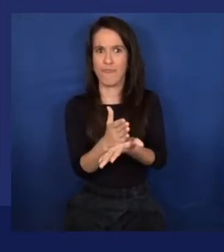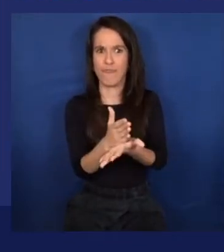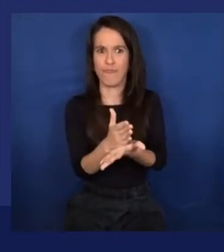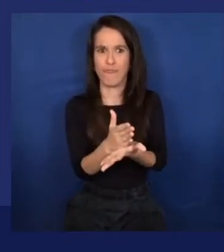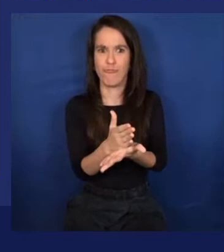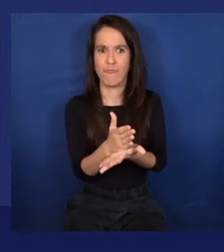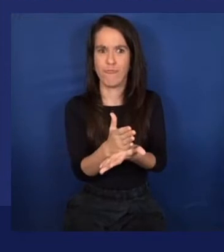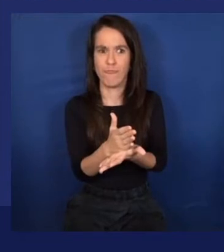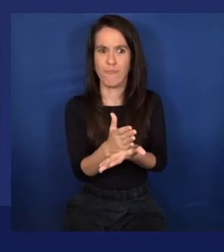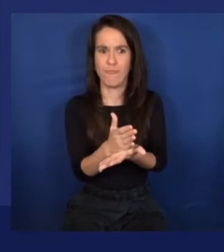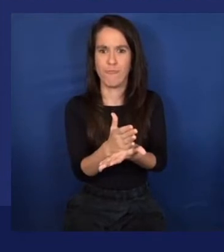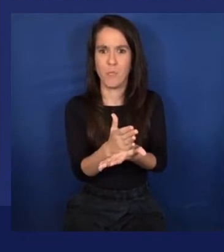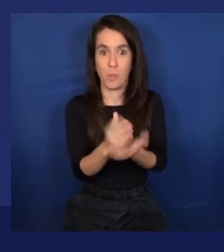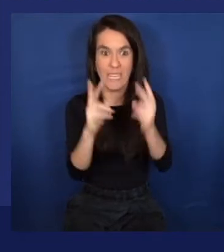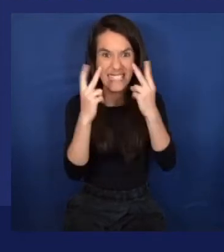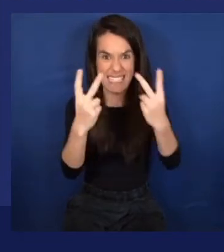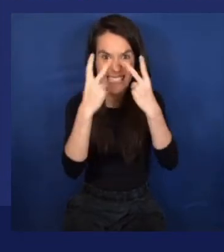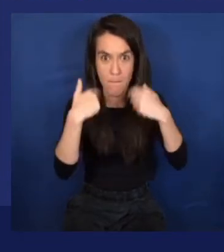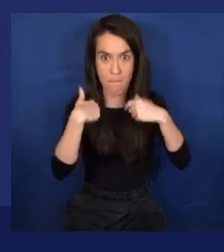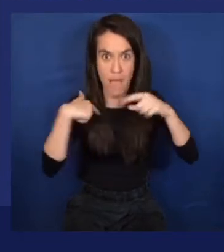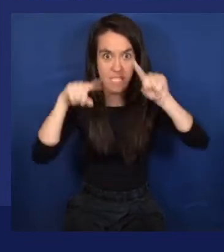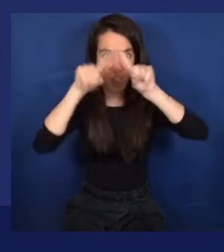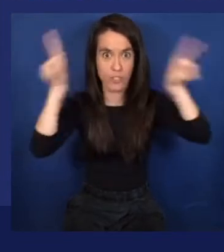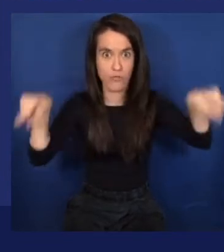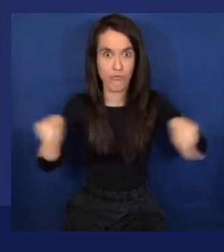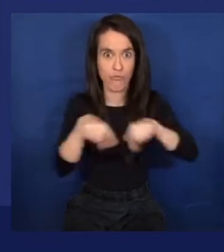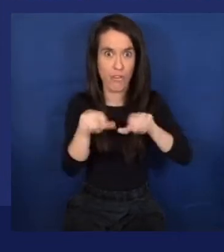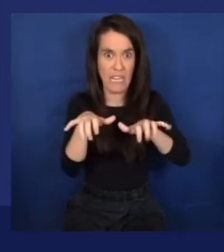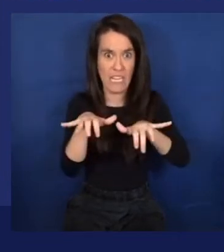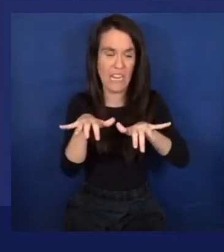You can't see my screen, I think. Well, don't worry.